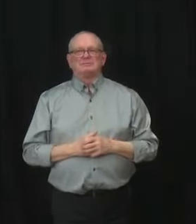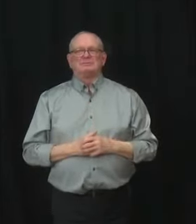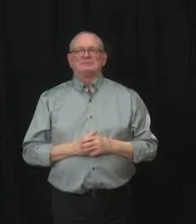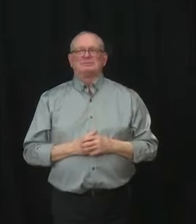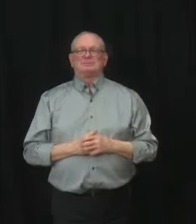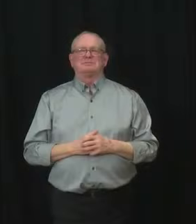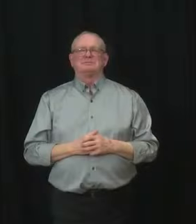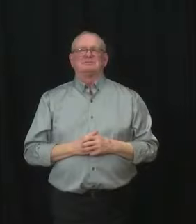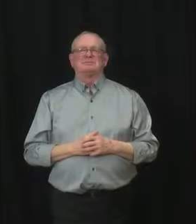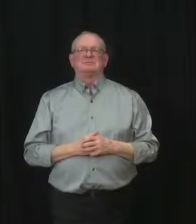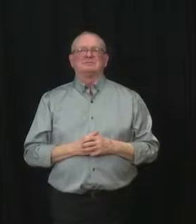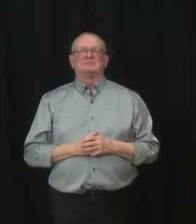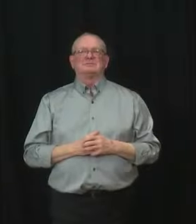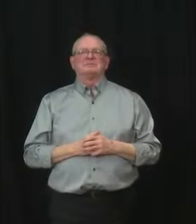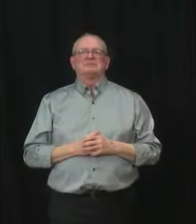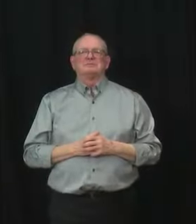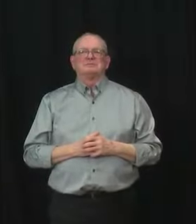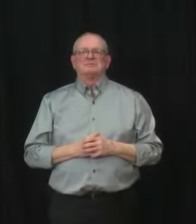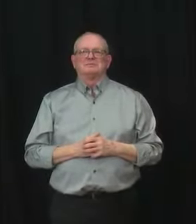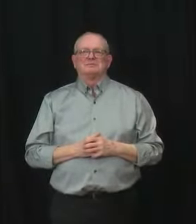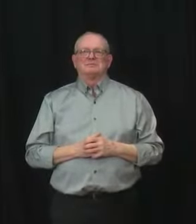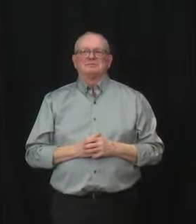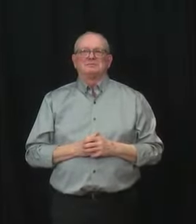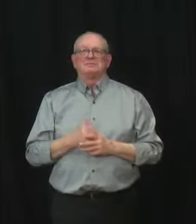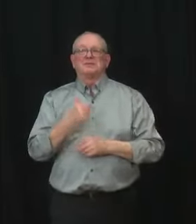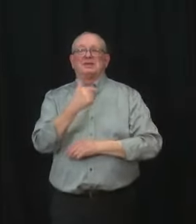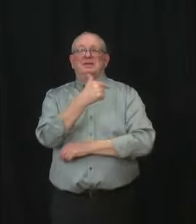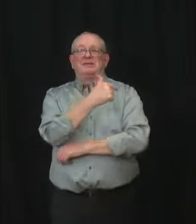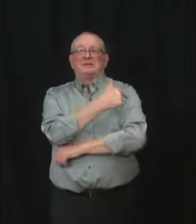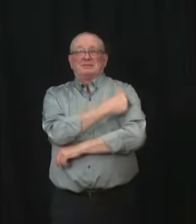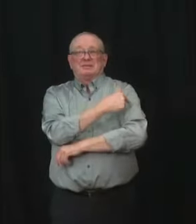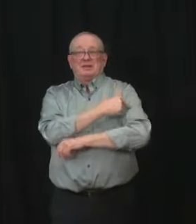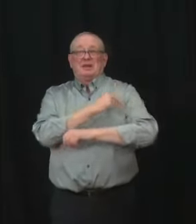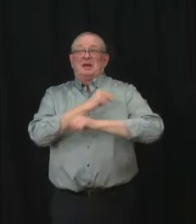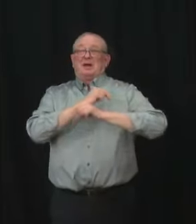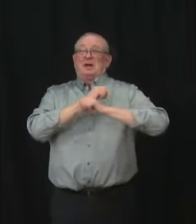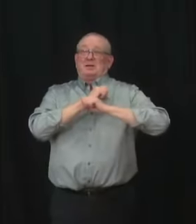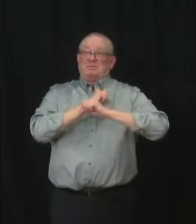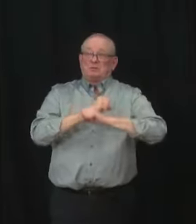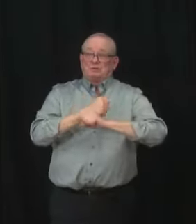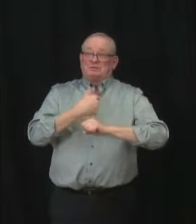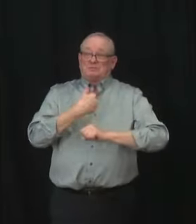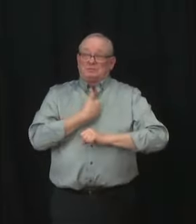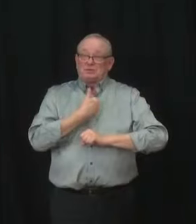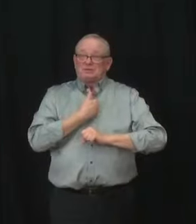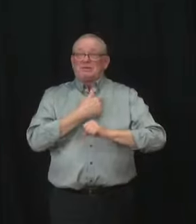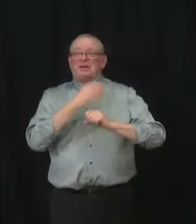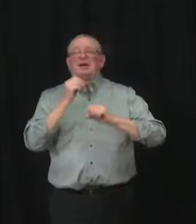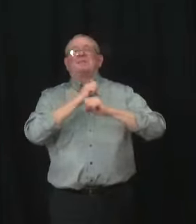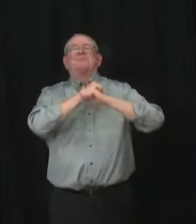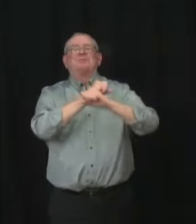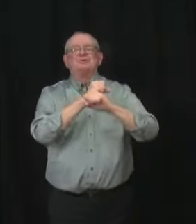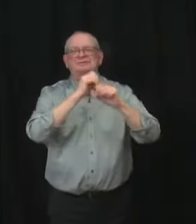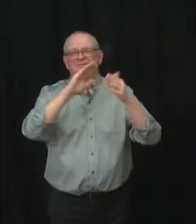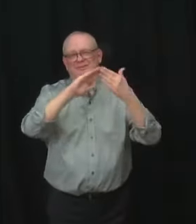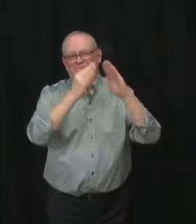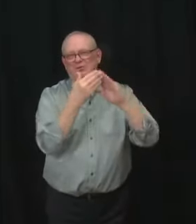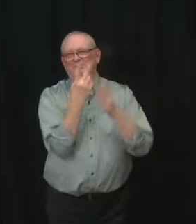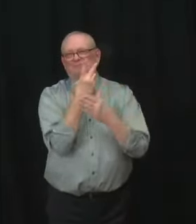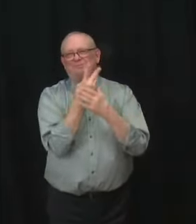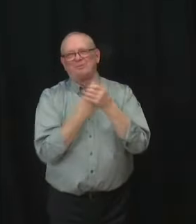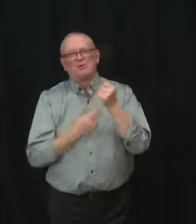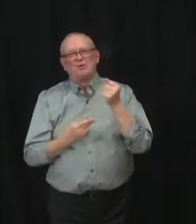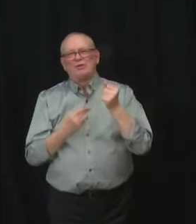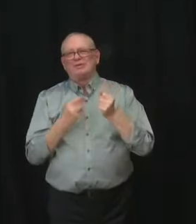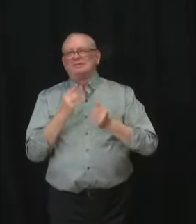that we get as individuals can reach beyond us to help protect those who cannot be vaccinated themselves. A recent analysis